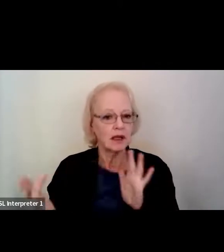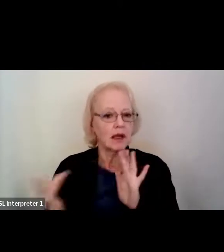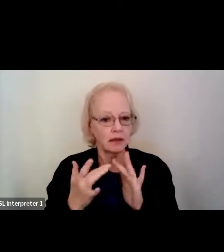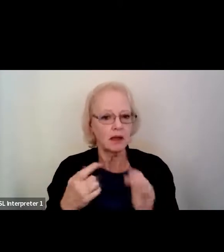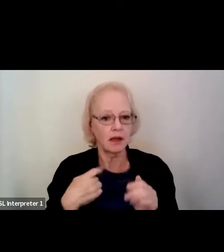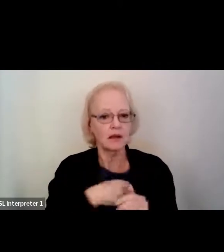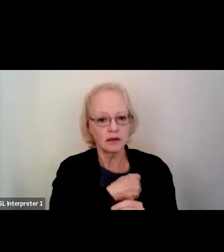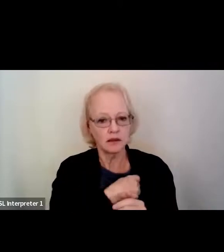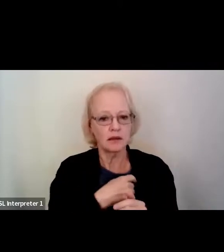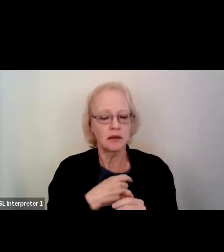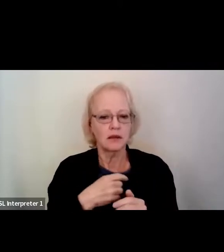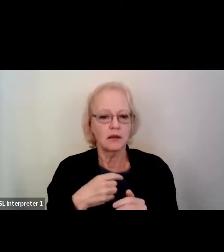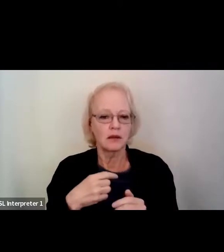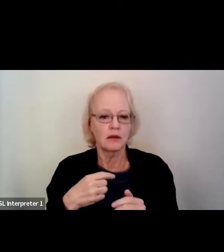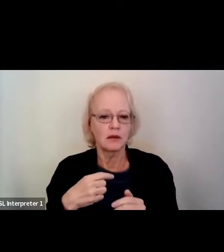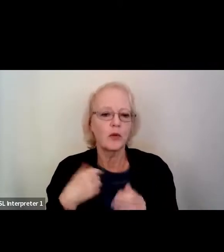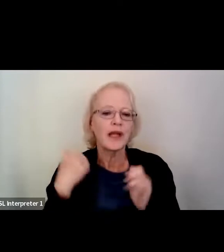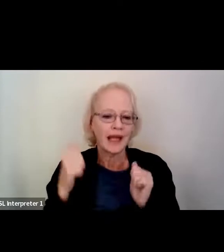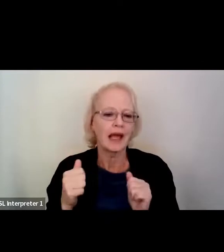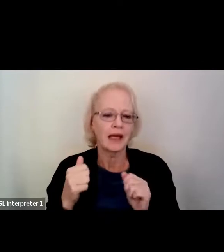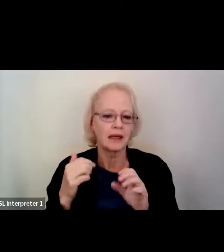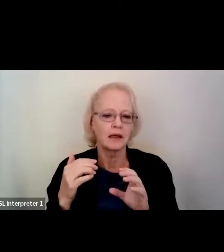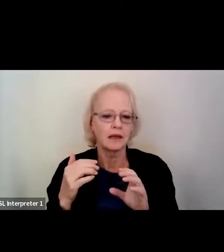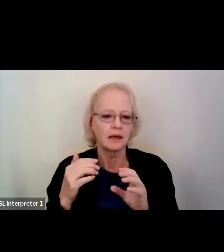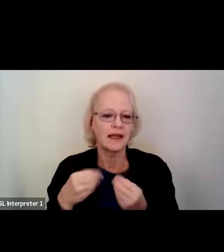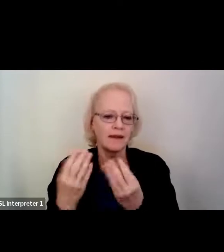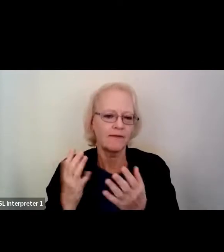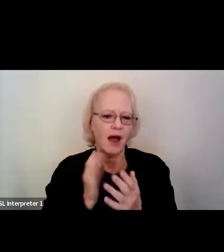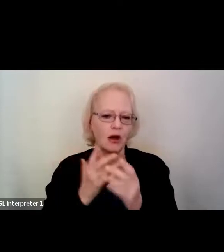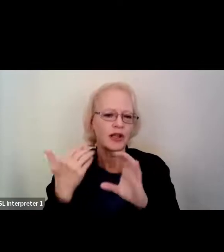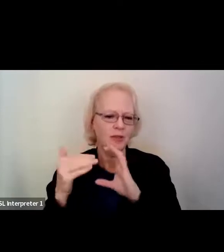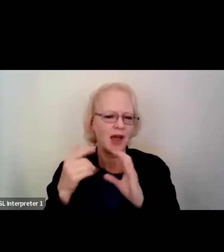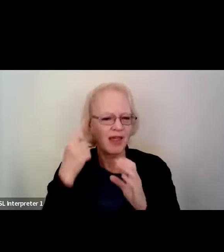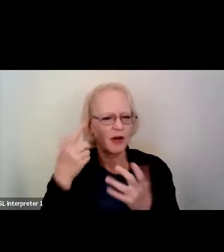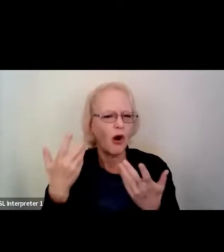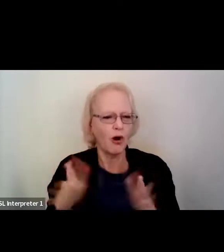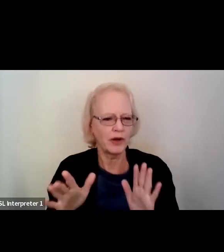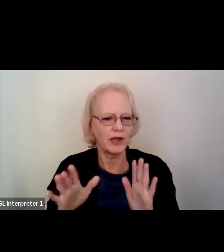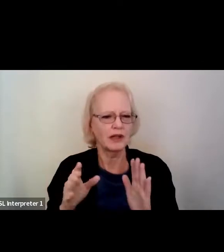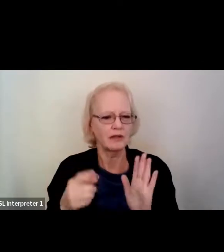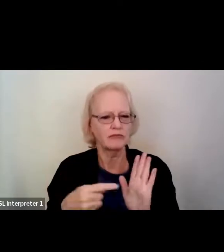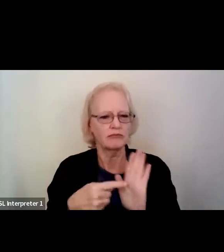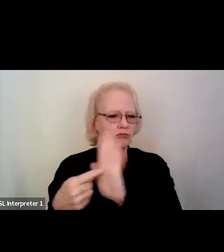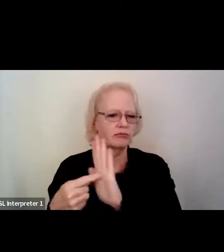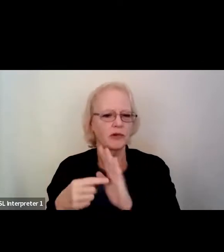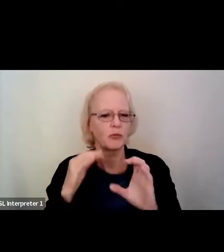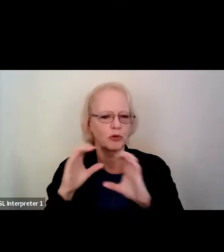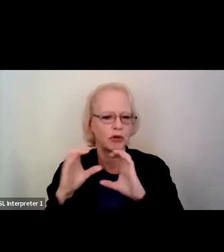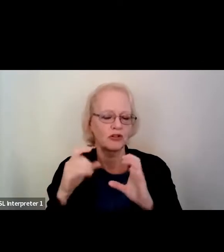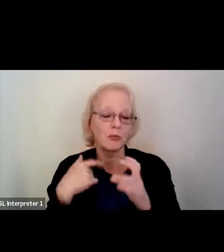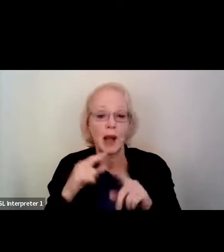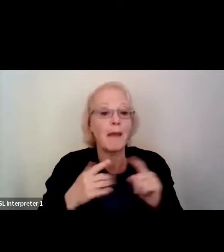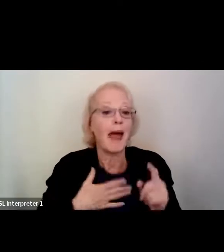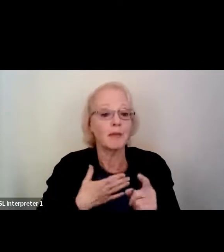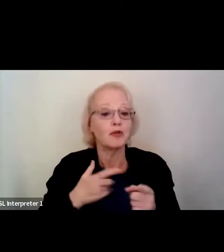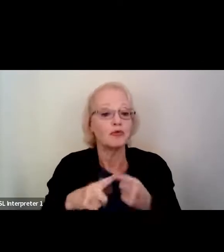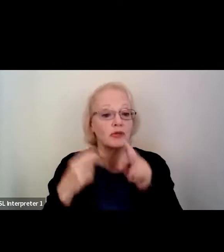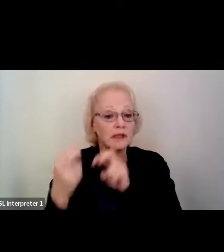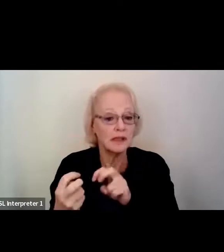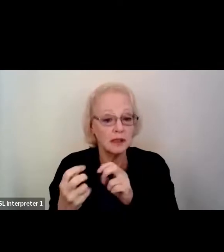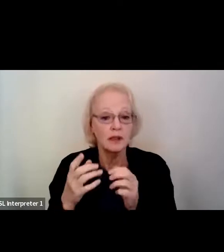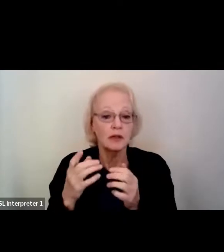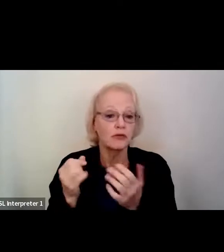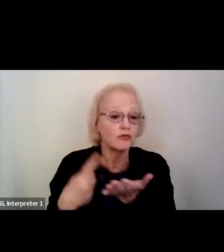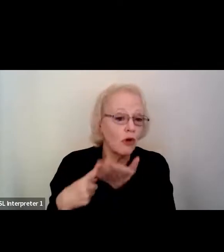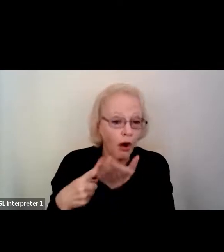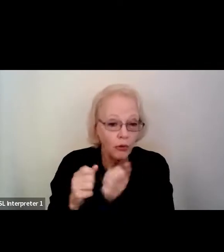We can give the emails. I think those emails are listed in some of the communication first. I'd be more than happy to sit down with individuals and chat